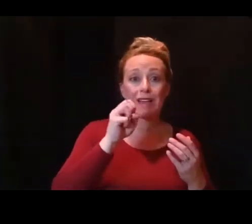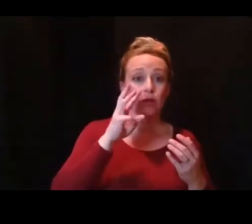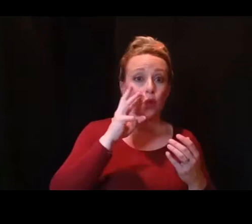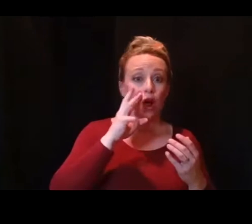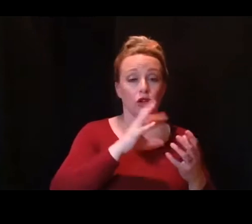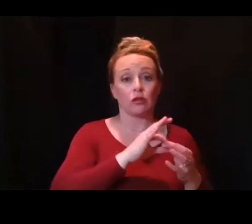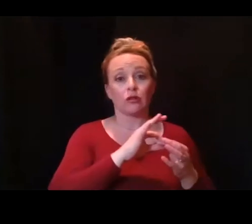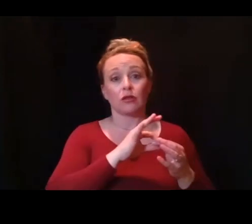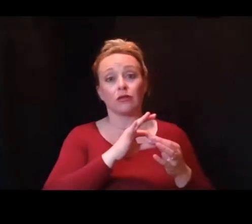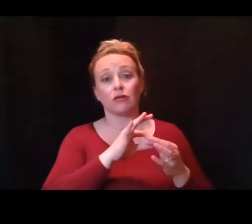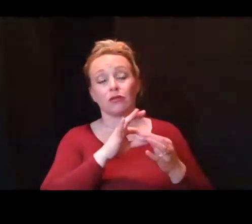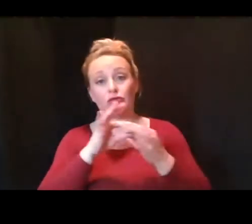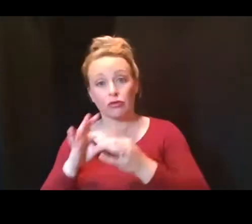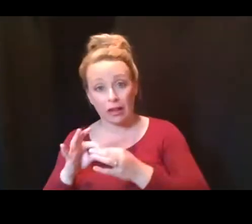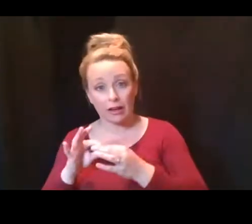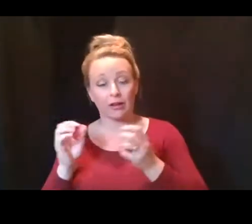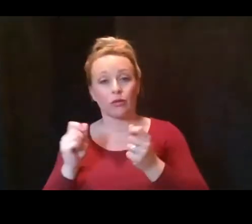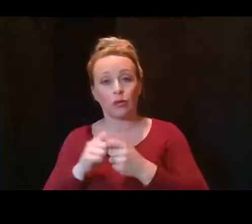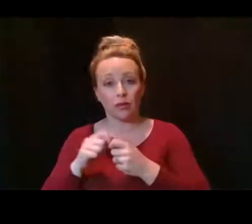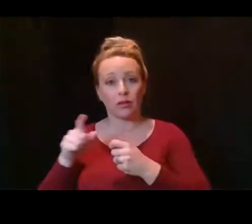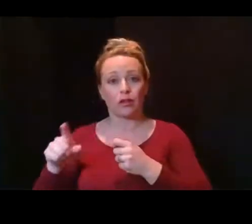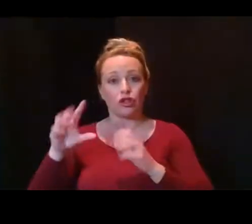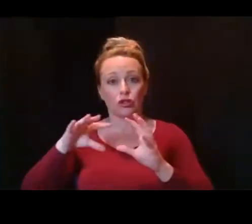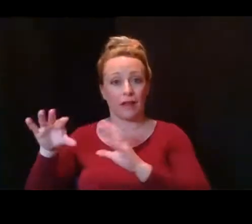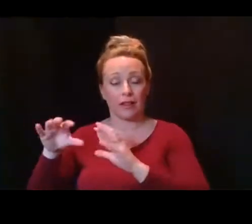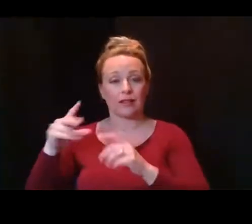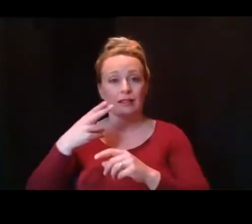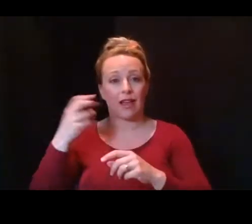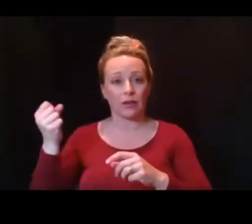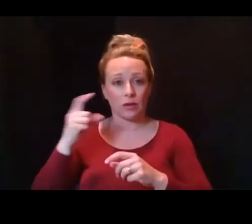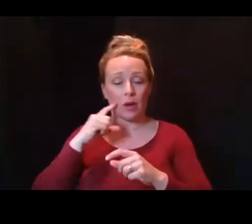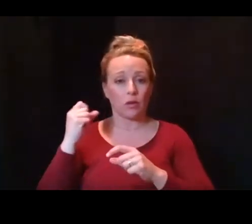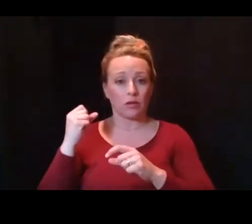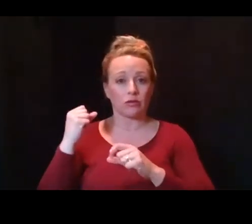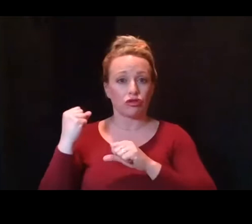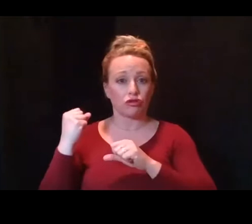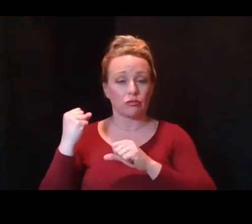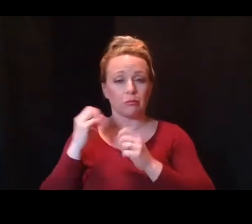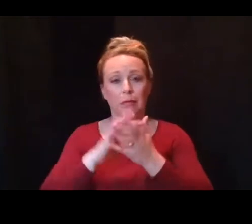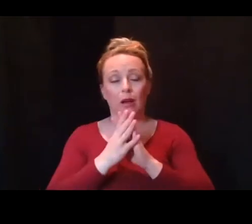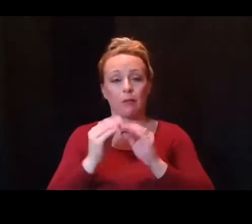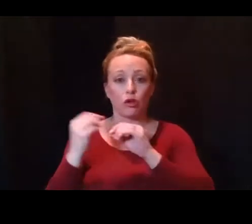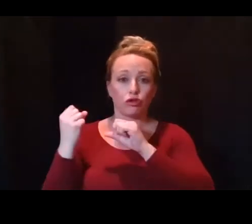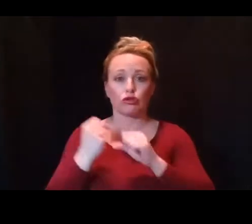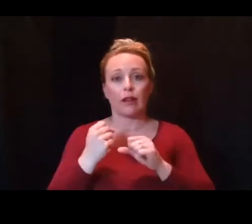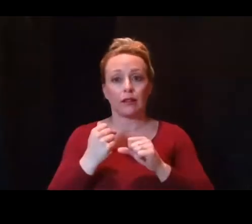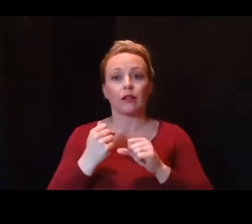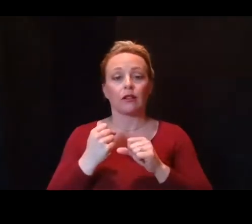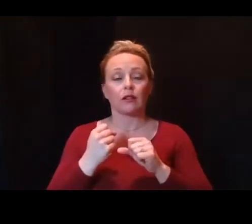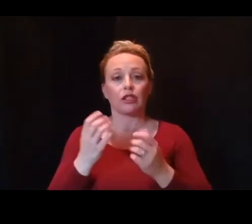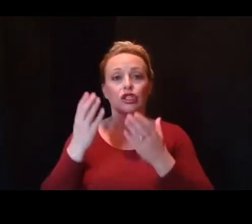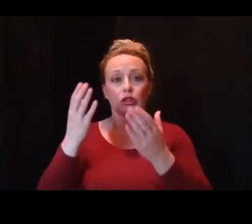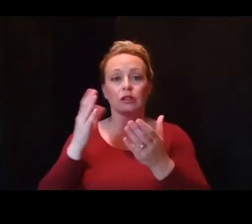weeks that would strengthen our sense that school-aged children